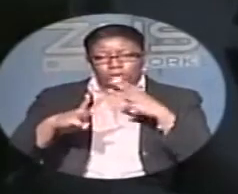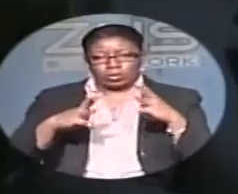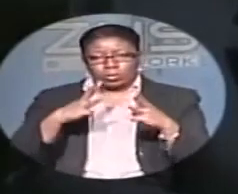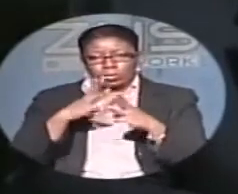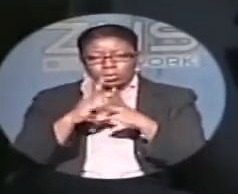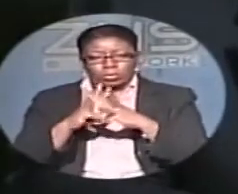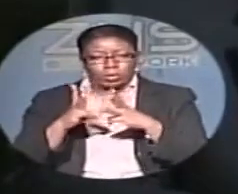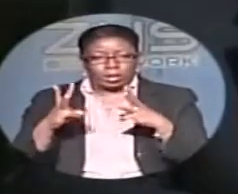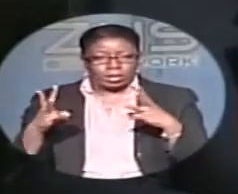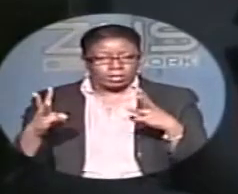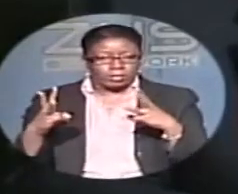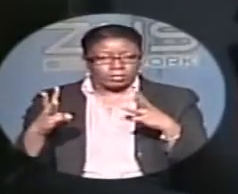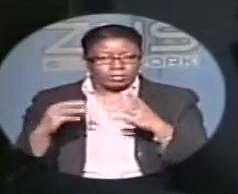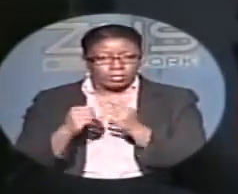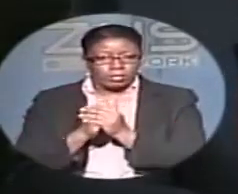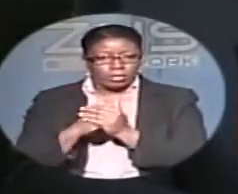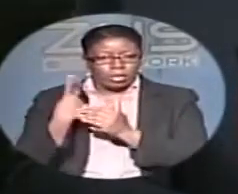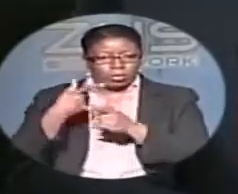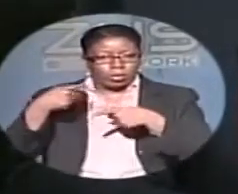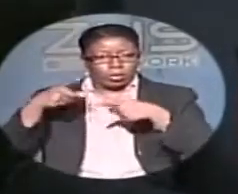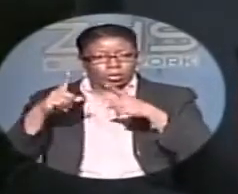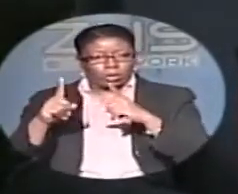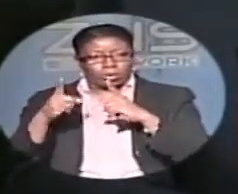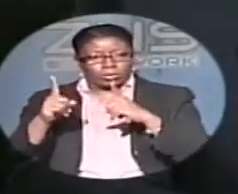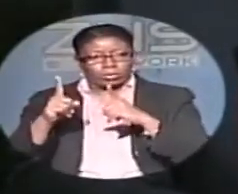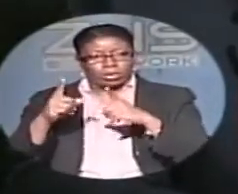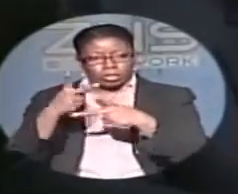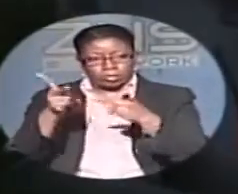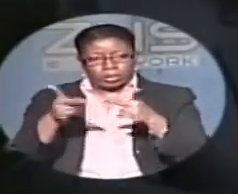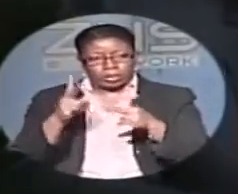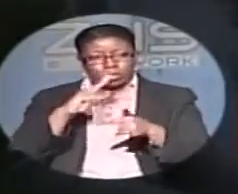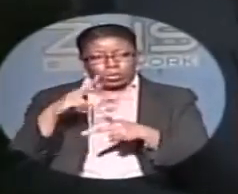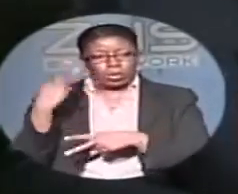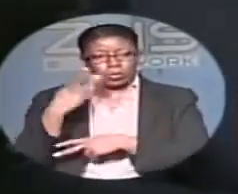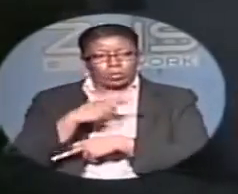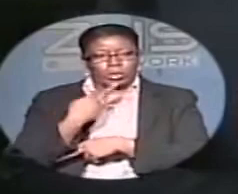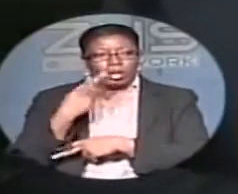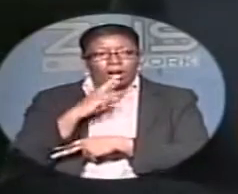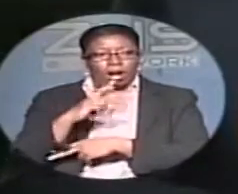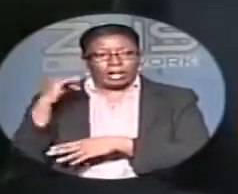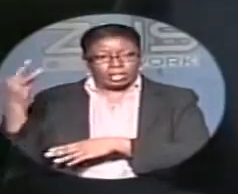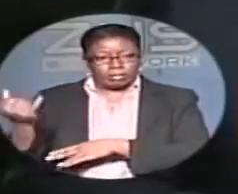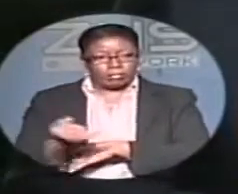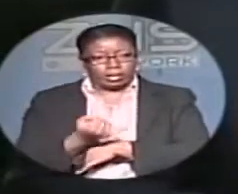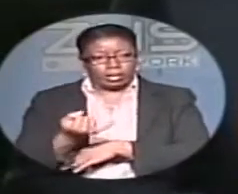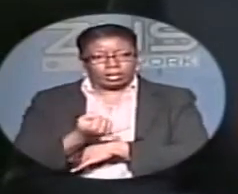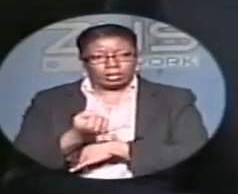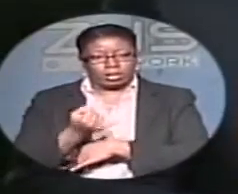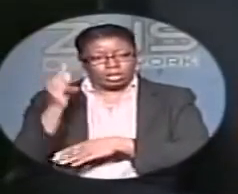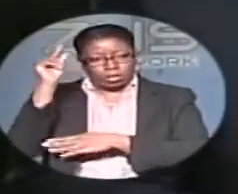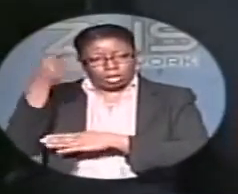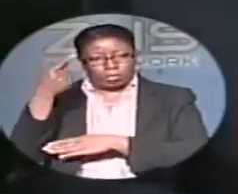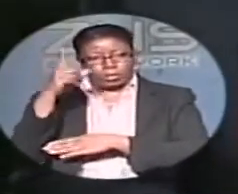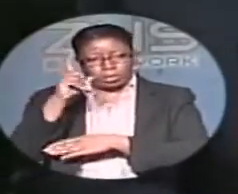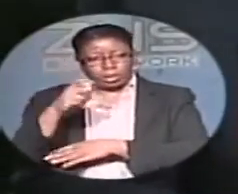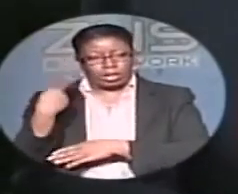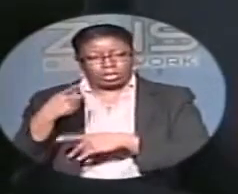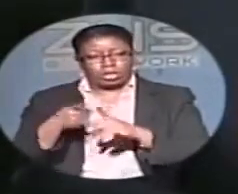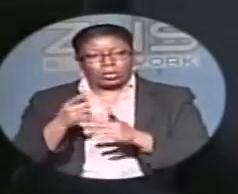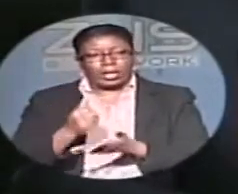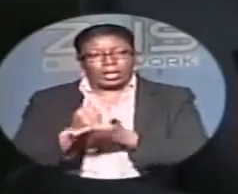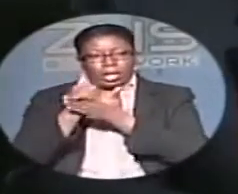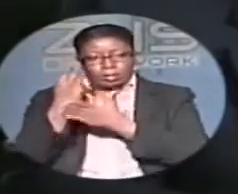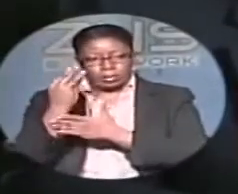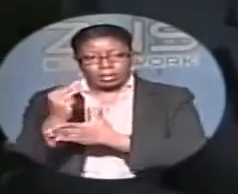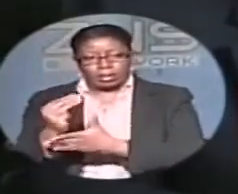places where we are invited officially by the government to help them. We share,